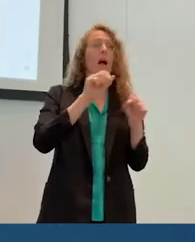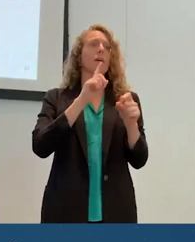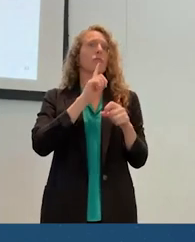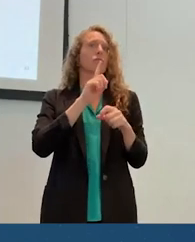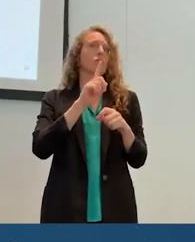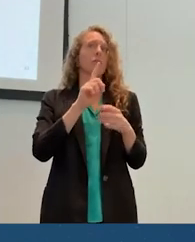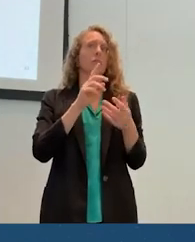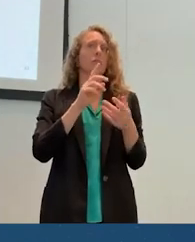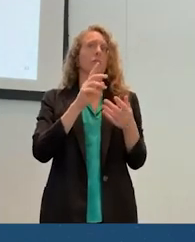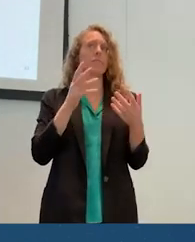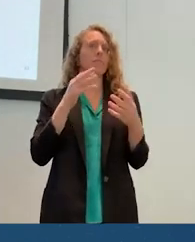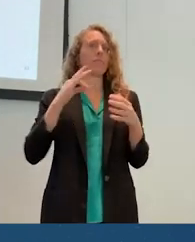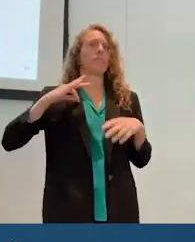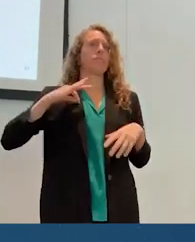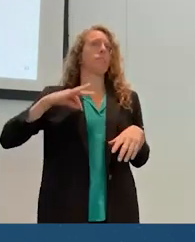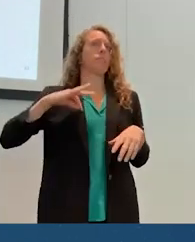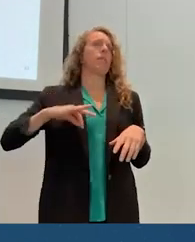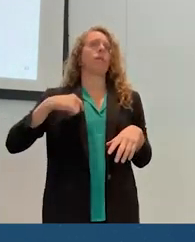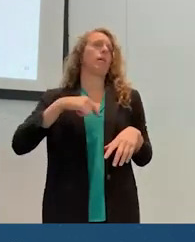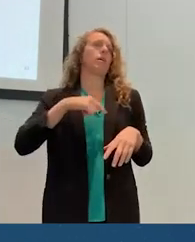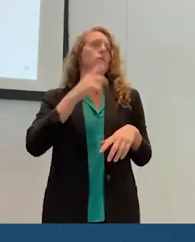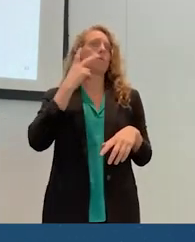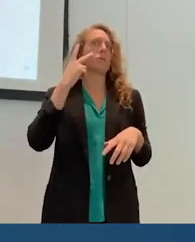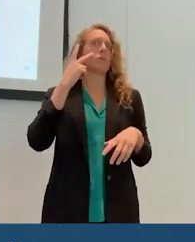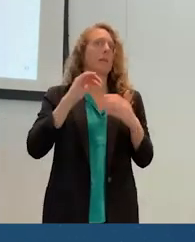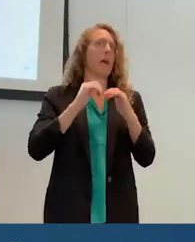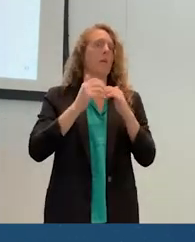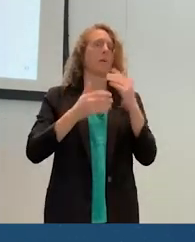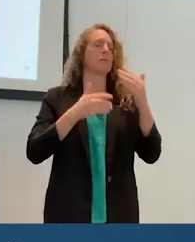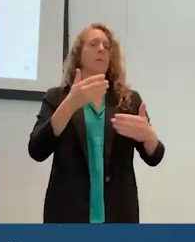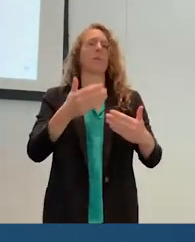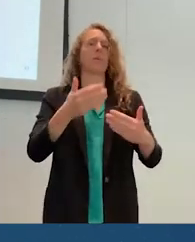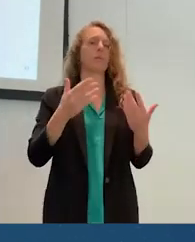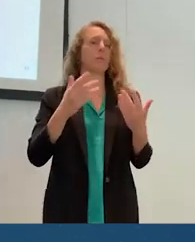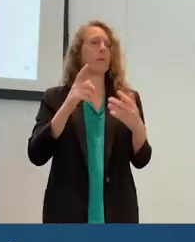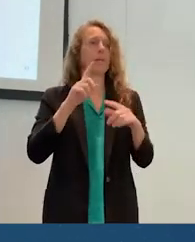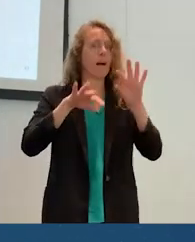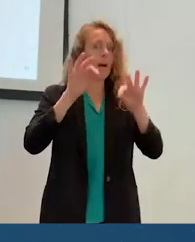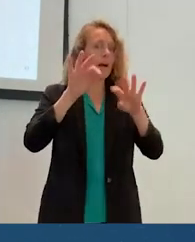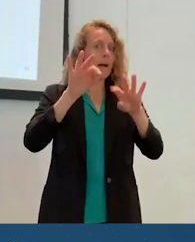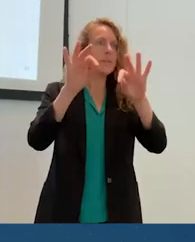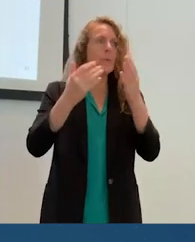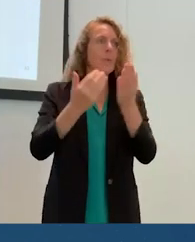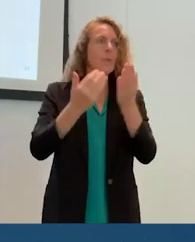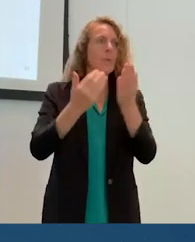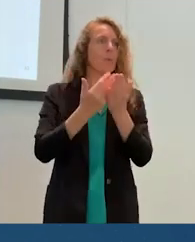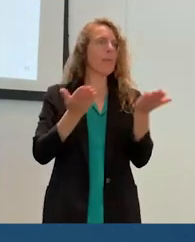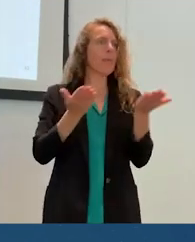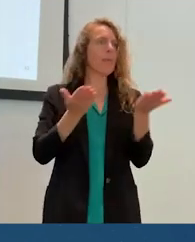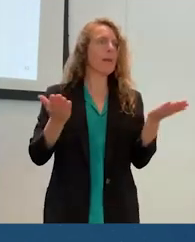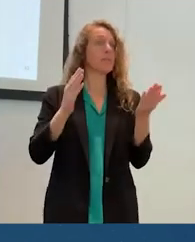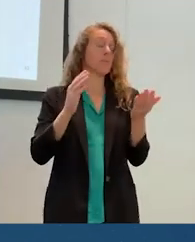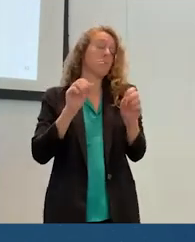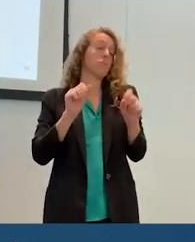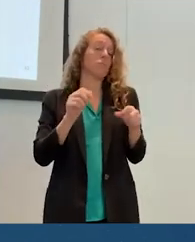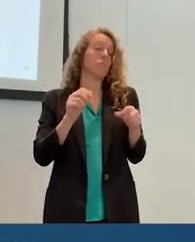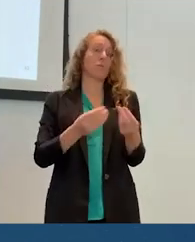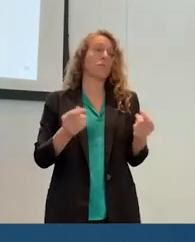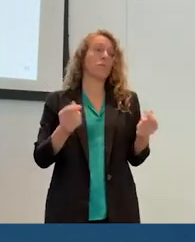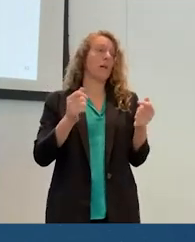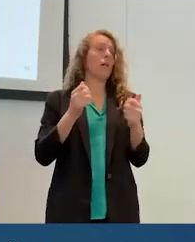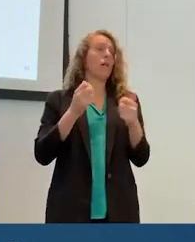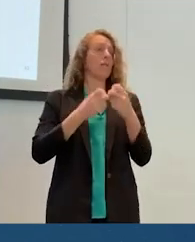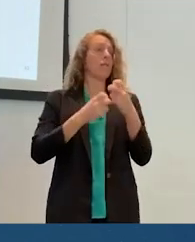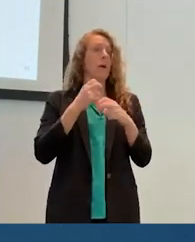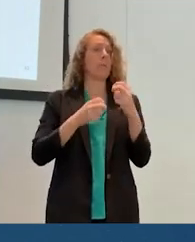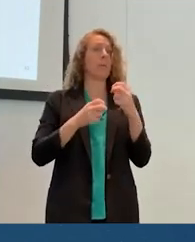some new things that, that solve problems in